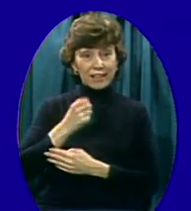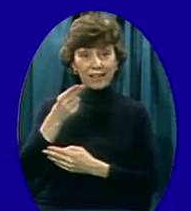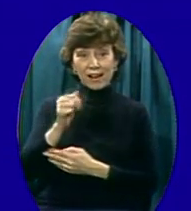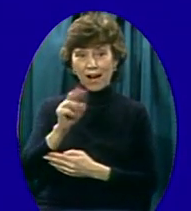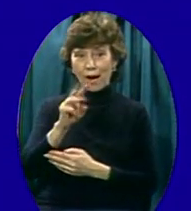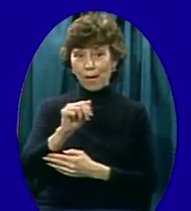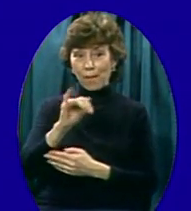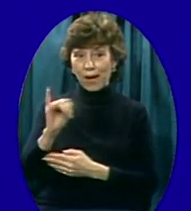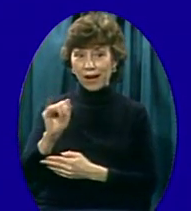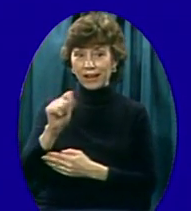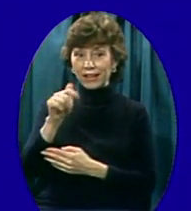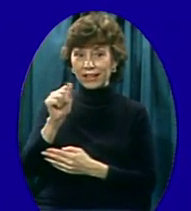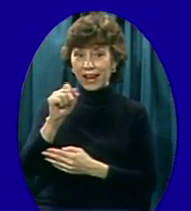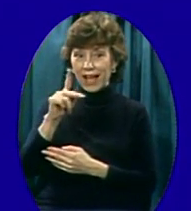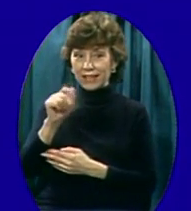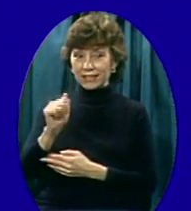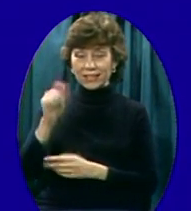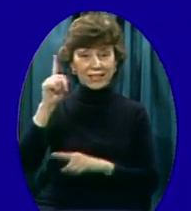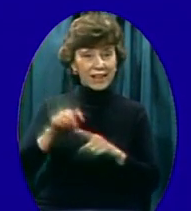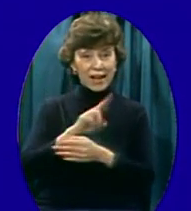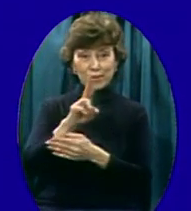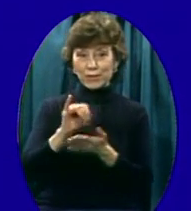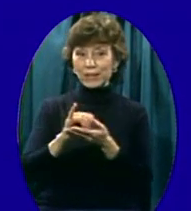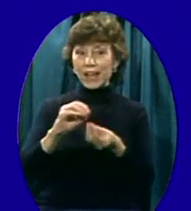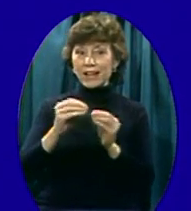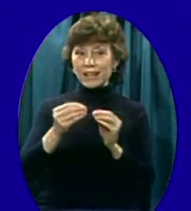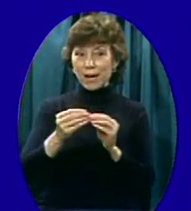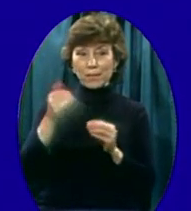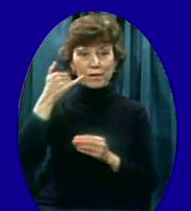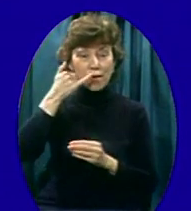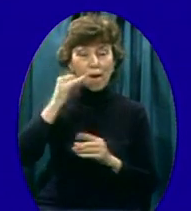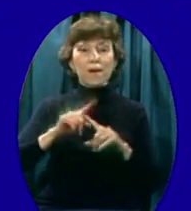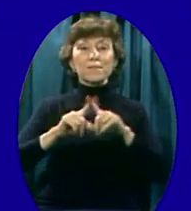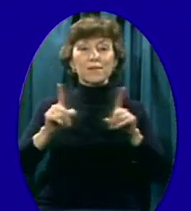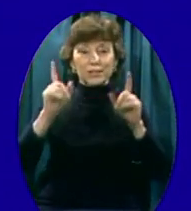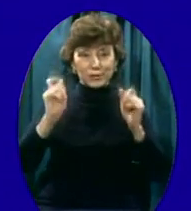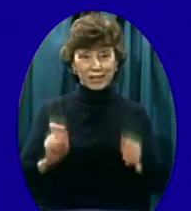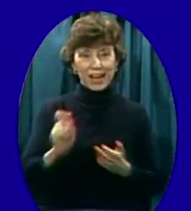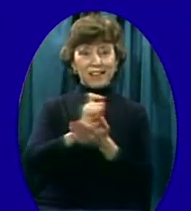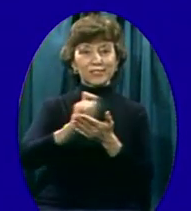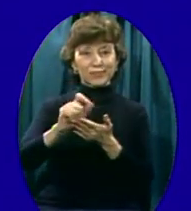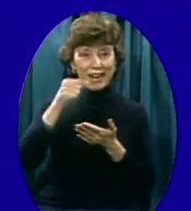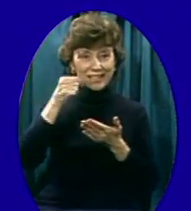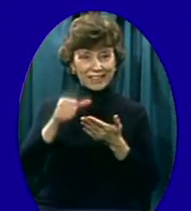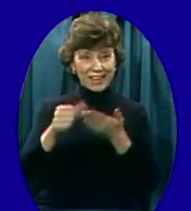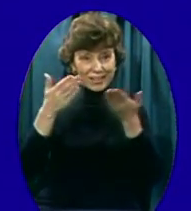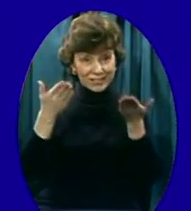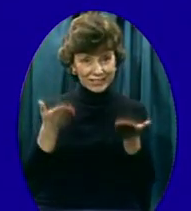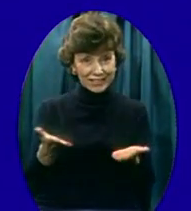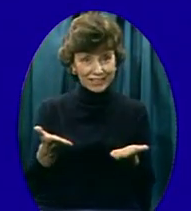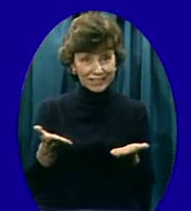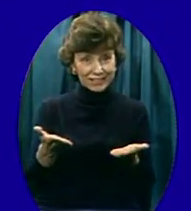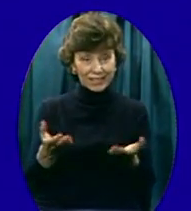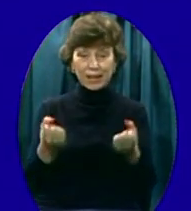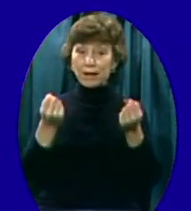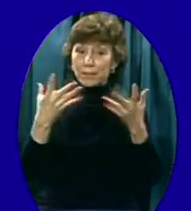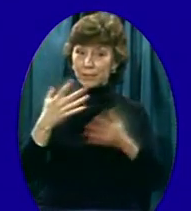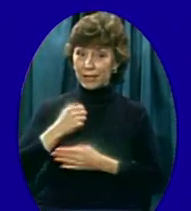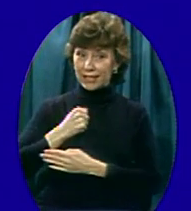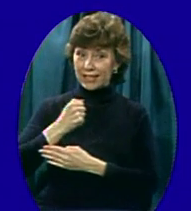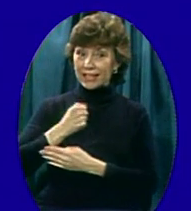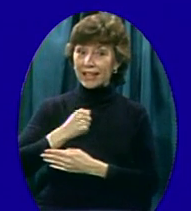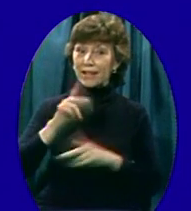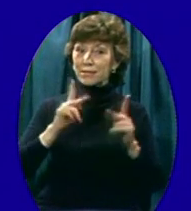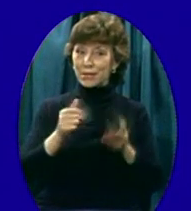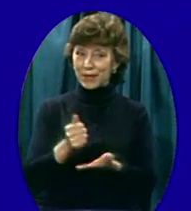Falwell, Lynchburg, Virginia, 24514, to become a faith partner. Or in Canada, and many Canadians are joining the team,